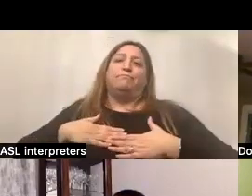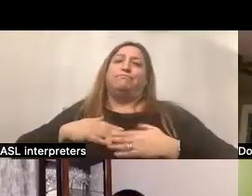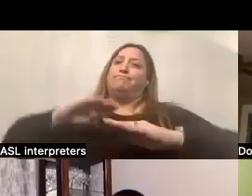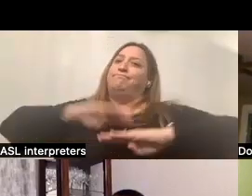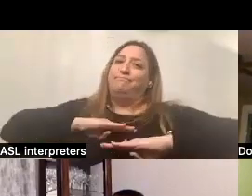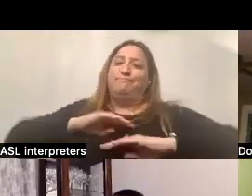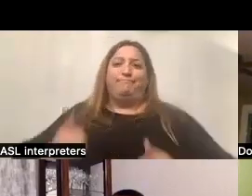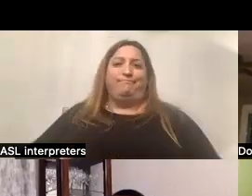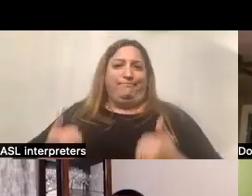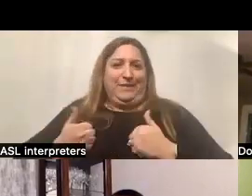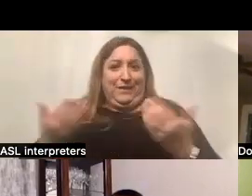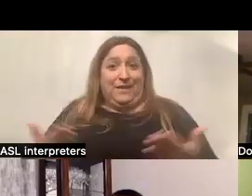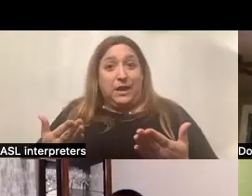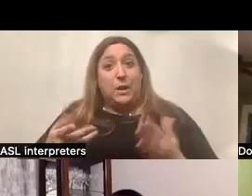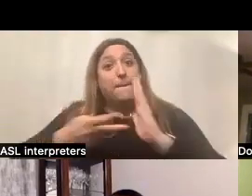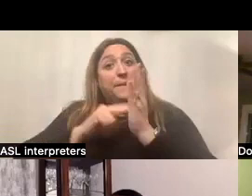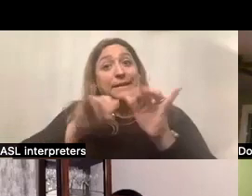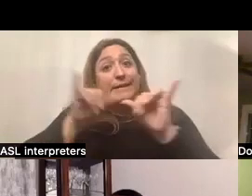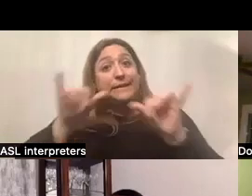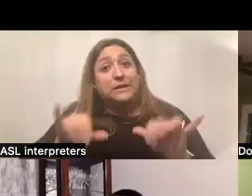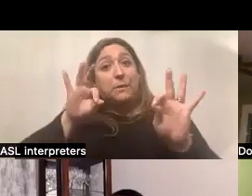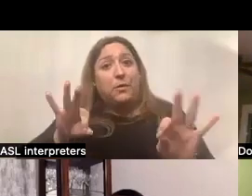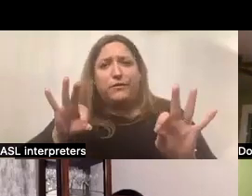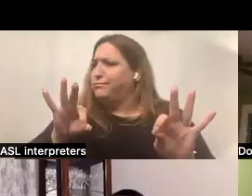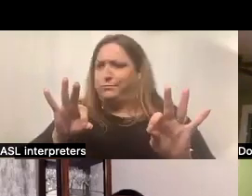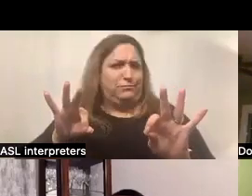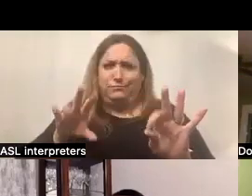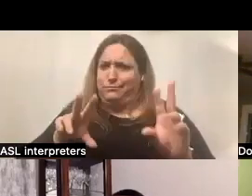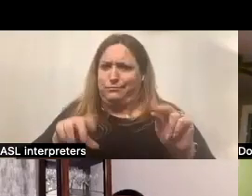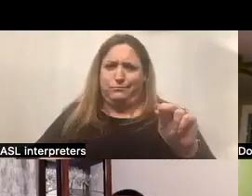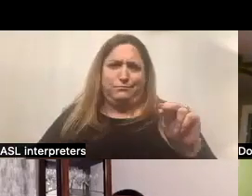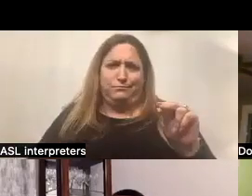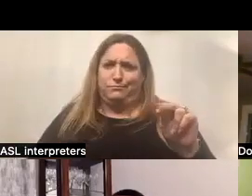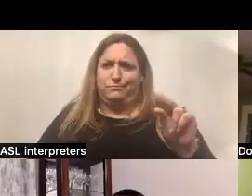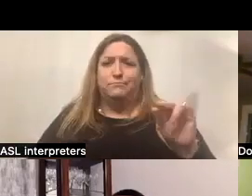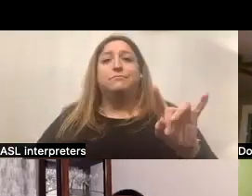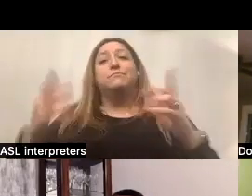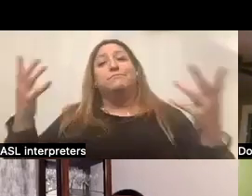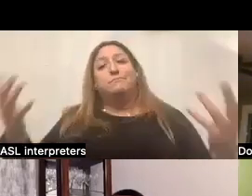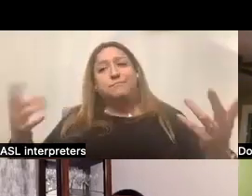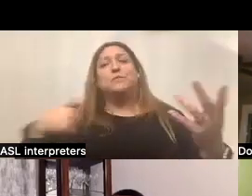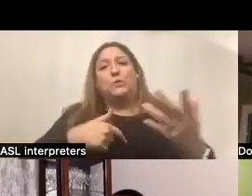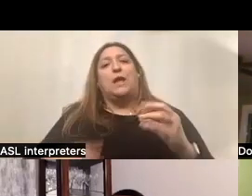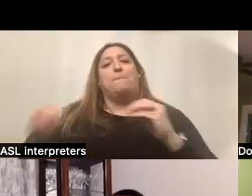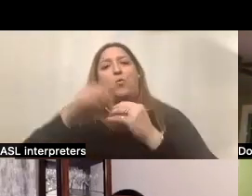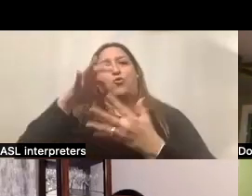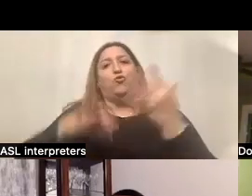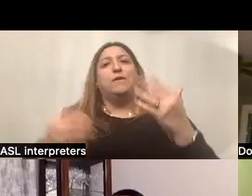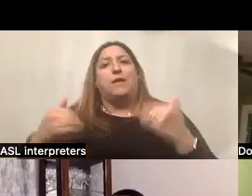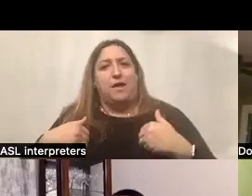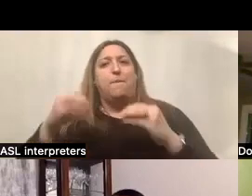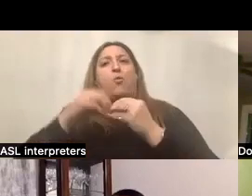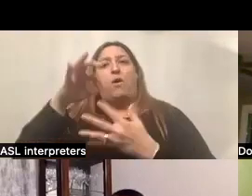Does it make the system perfect? Absolutely not. But we do have more choice and more options.